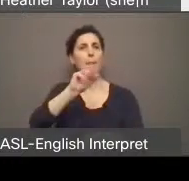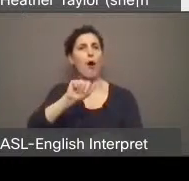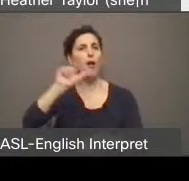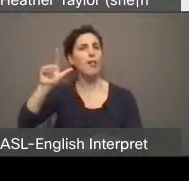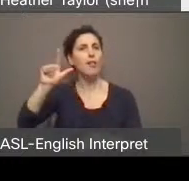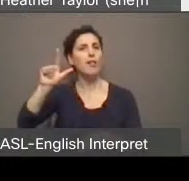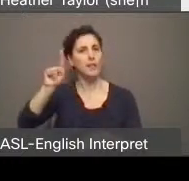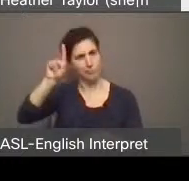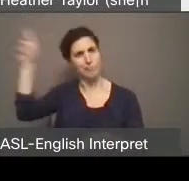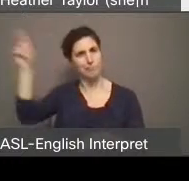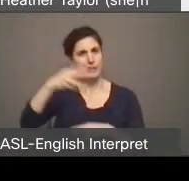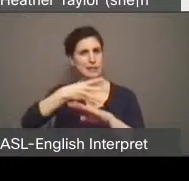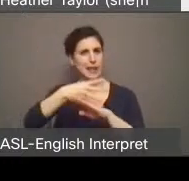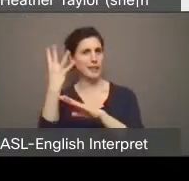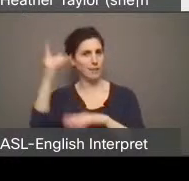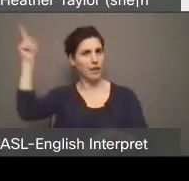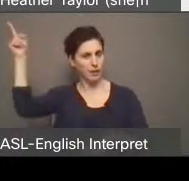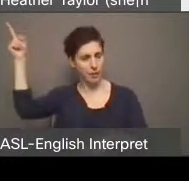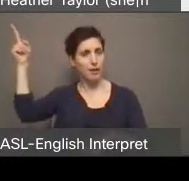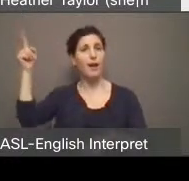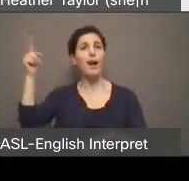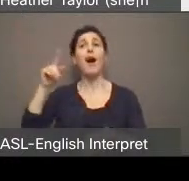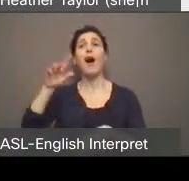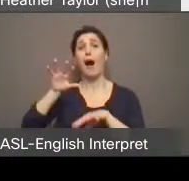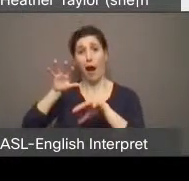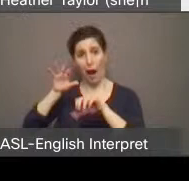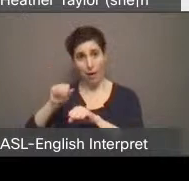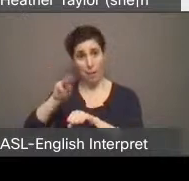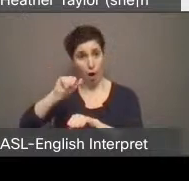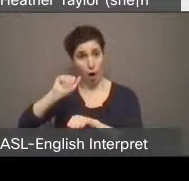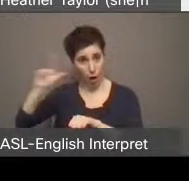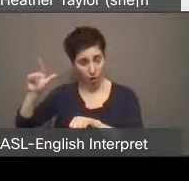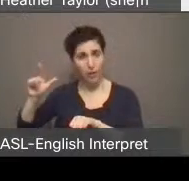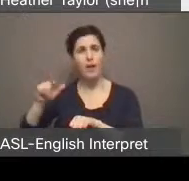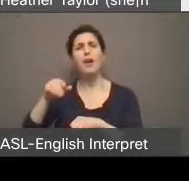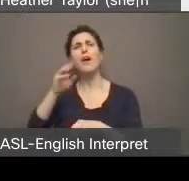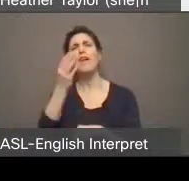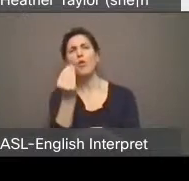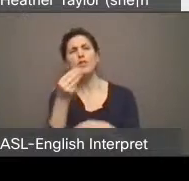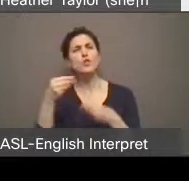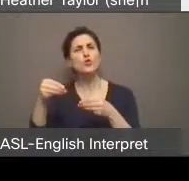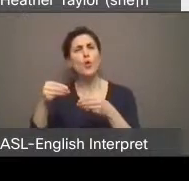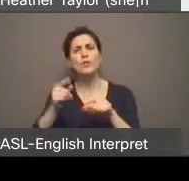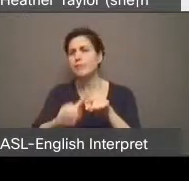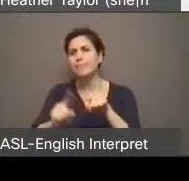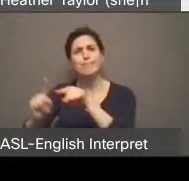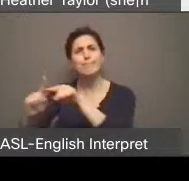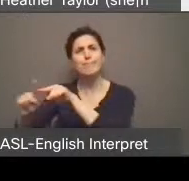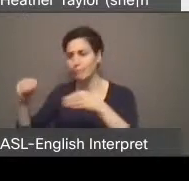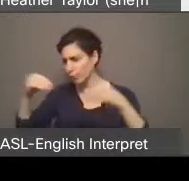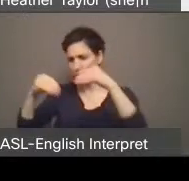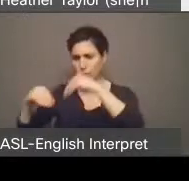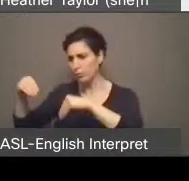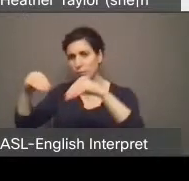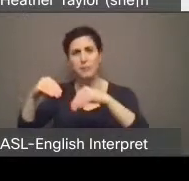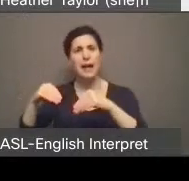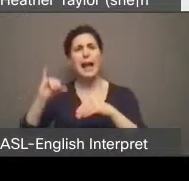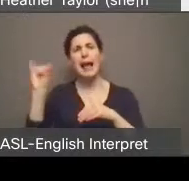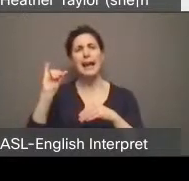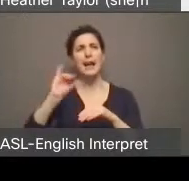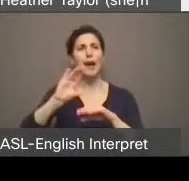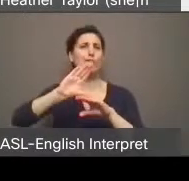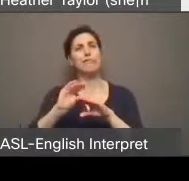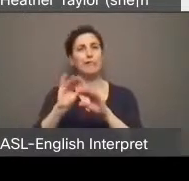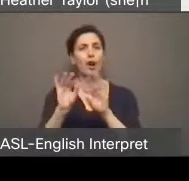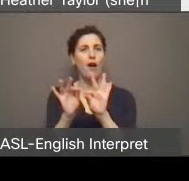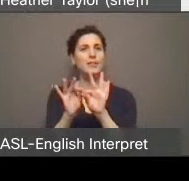14 stores in that mall, and all they do is sell kind of used goods, almost that thrift model, just to avoid landfill. And they did it